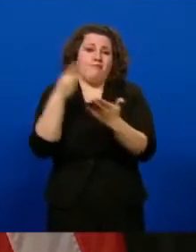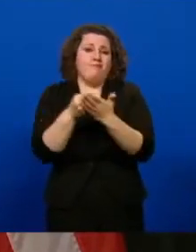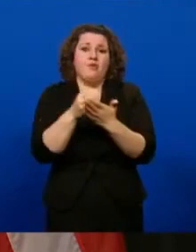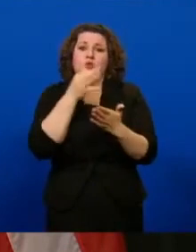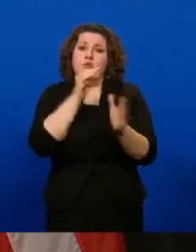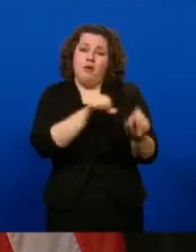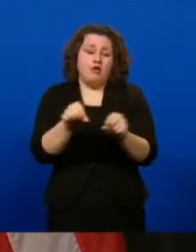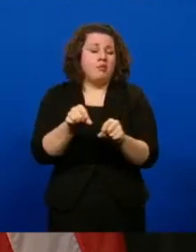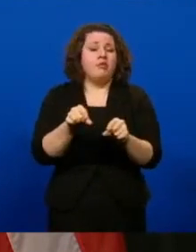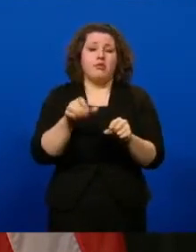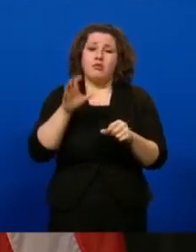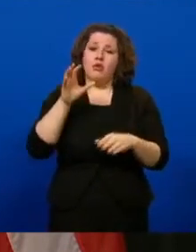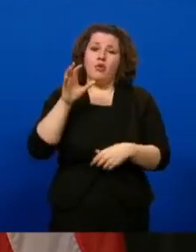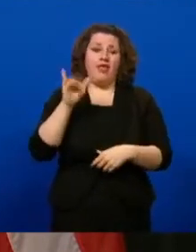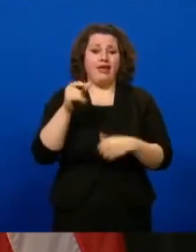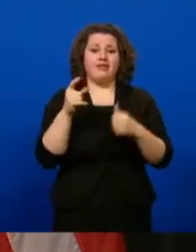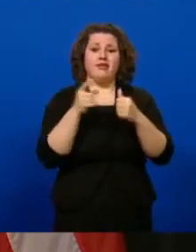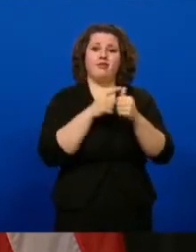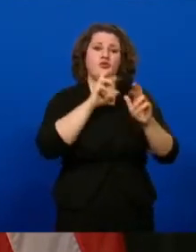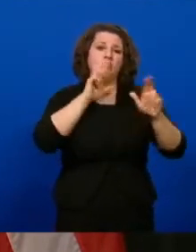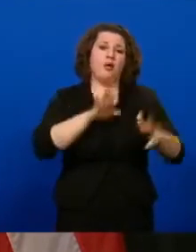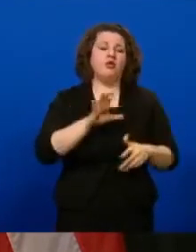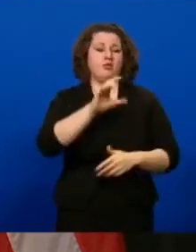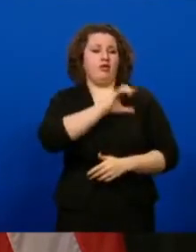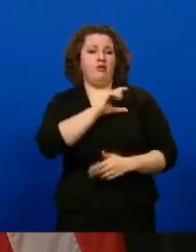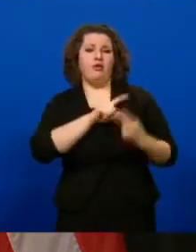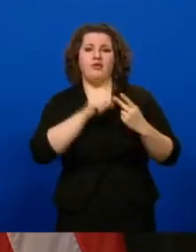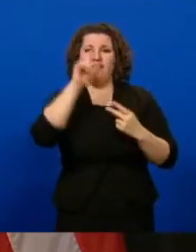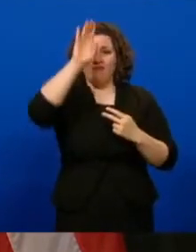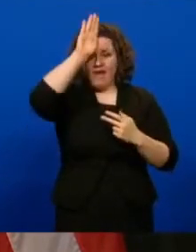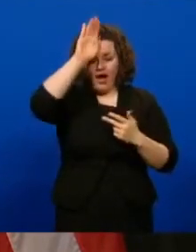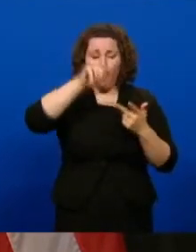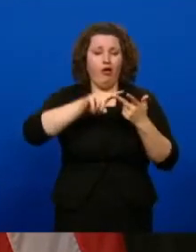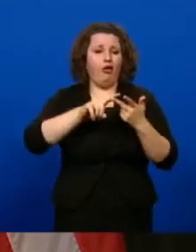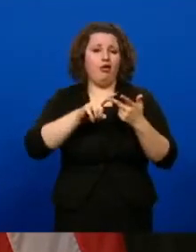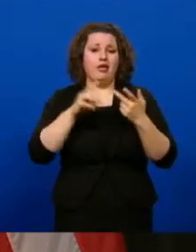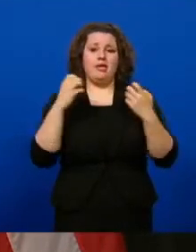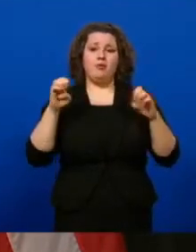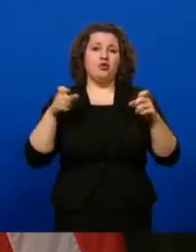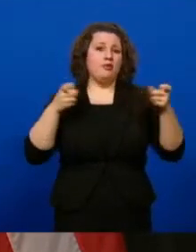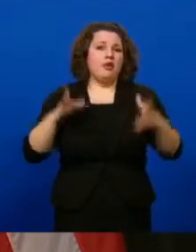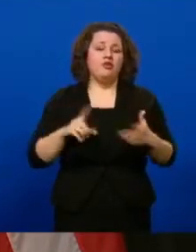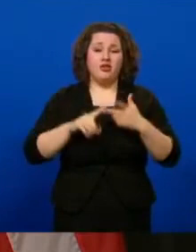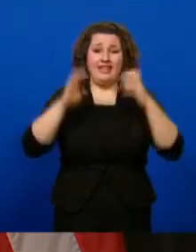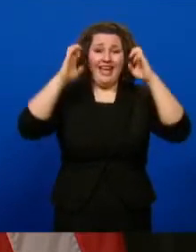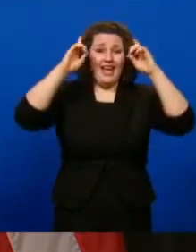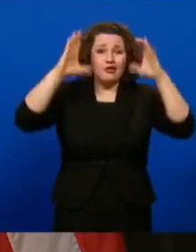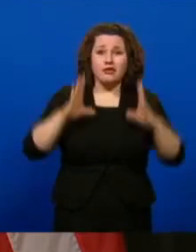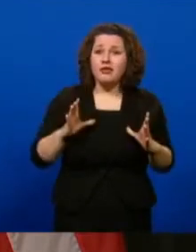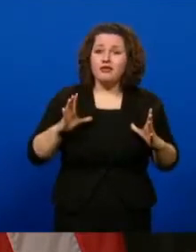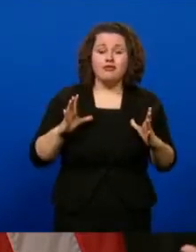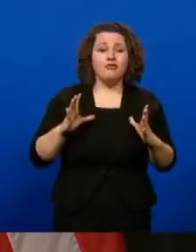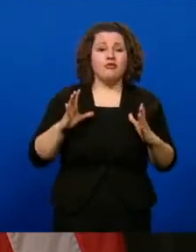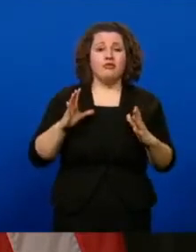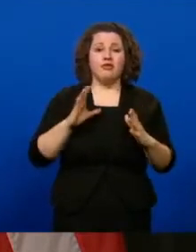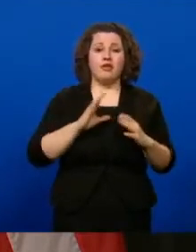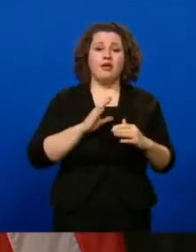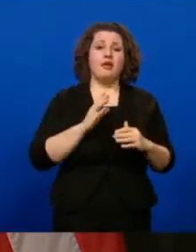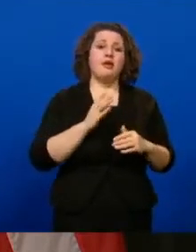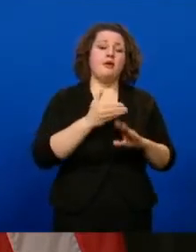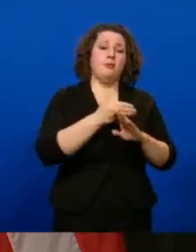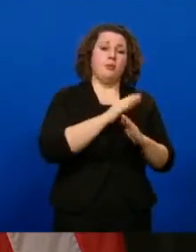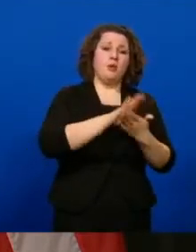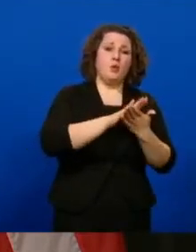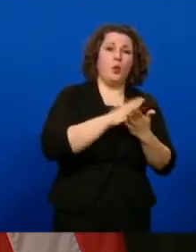So that's first responders, law enforcement, fire, emergency managers, our educators, PK through 12.